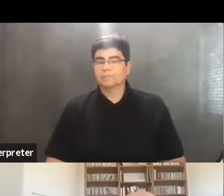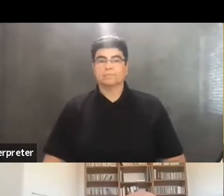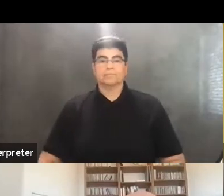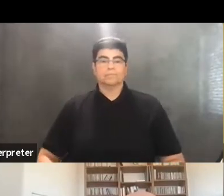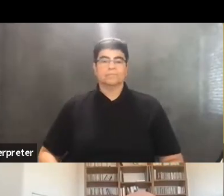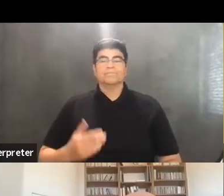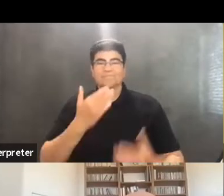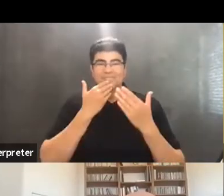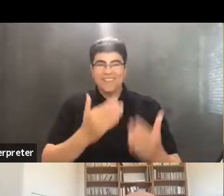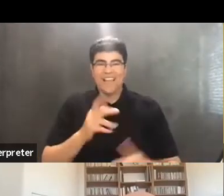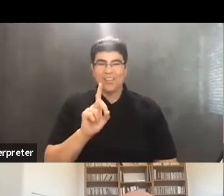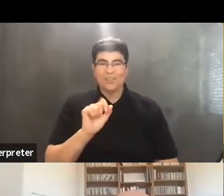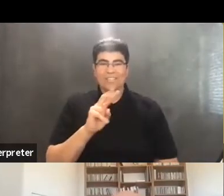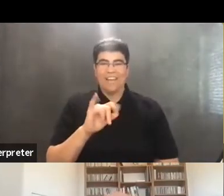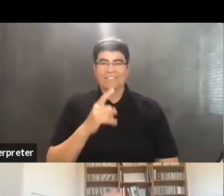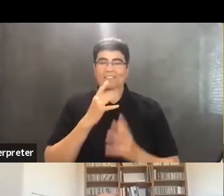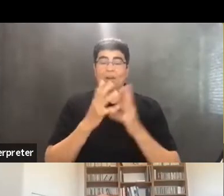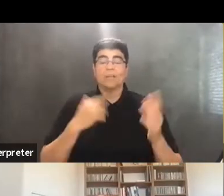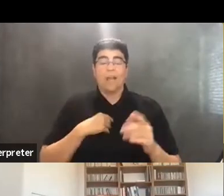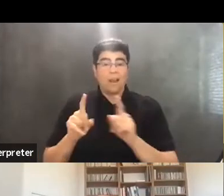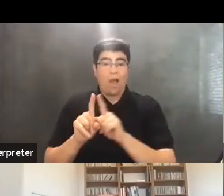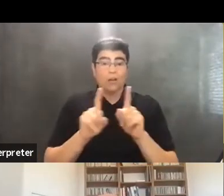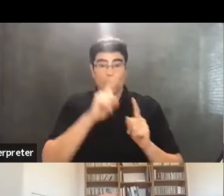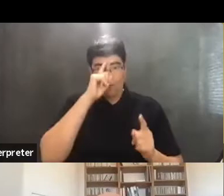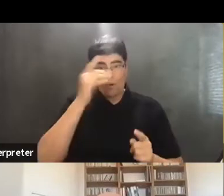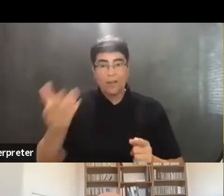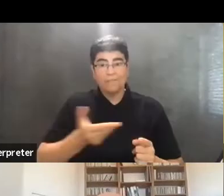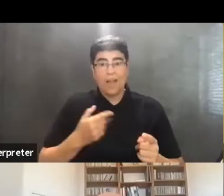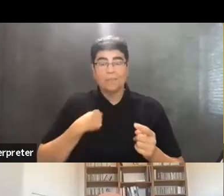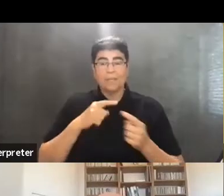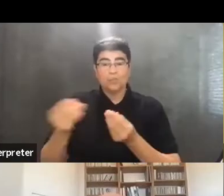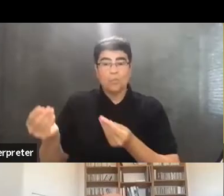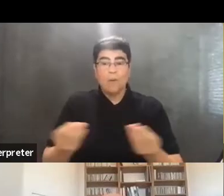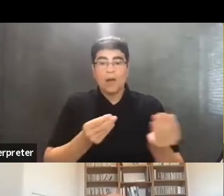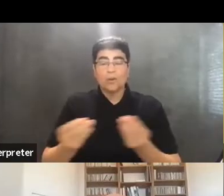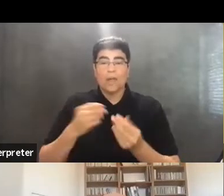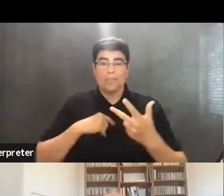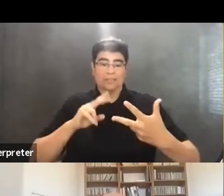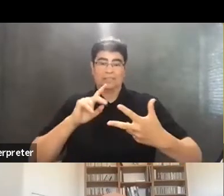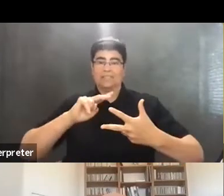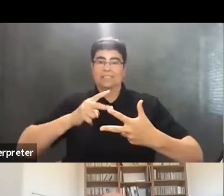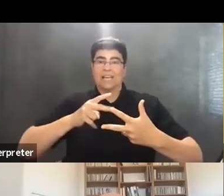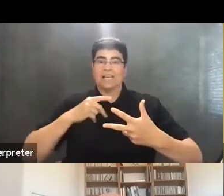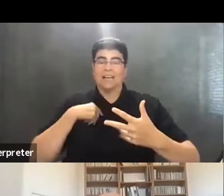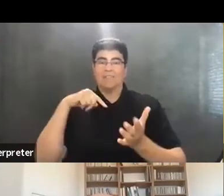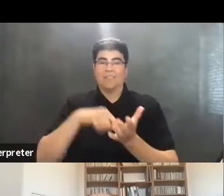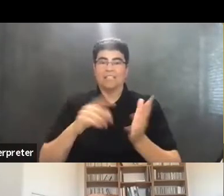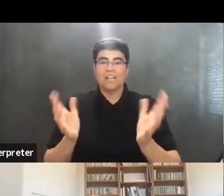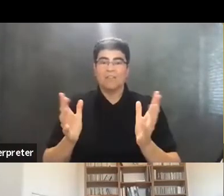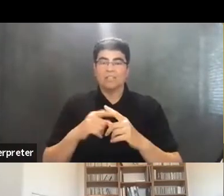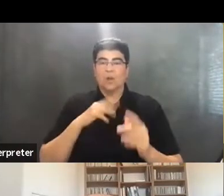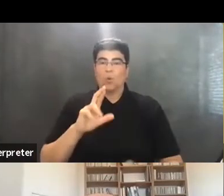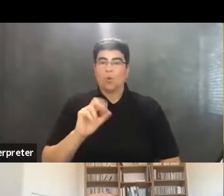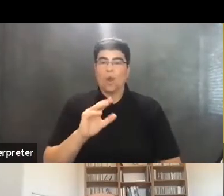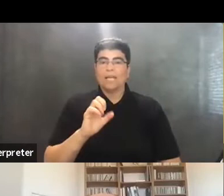Thank you, David, very much, and also for inviting me to moderate the second of these conversations, Race at the Boiling Point.